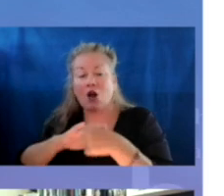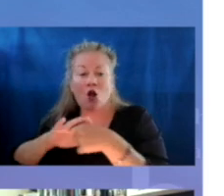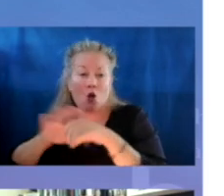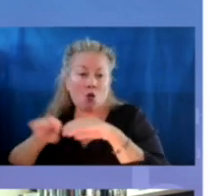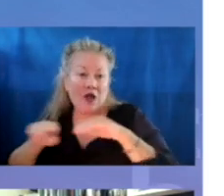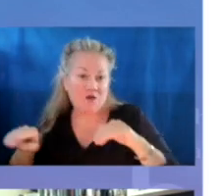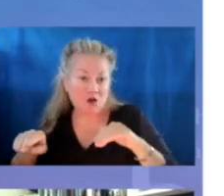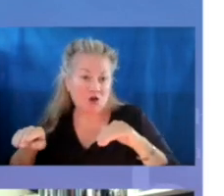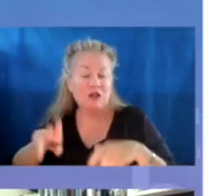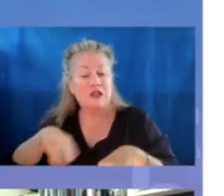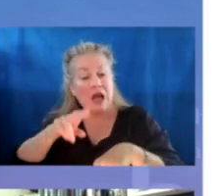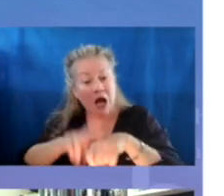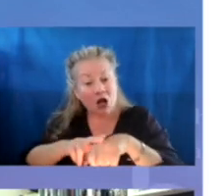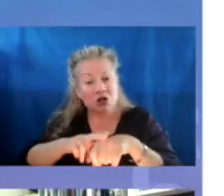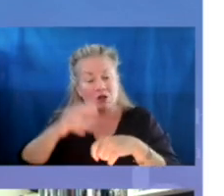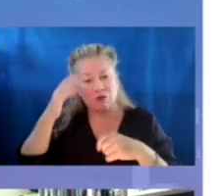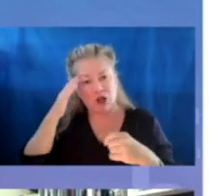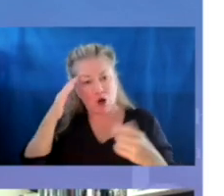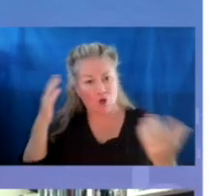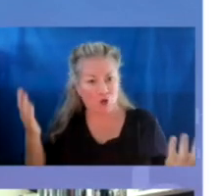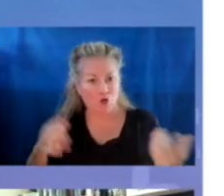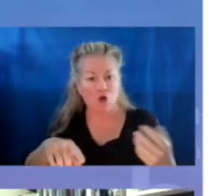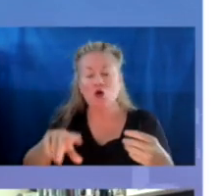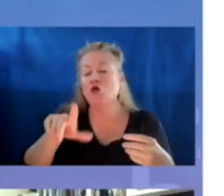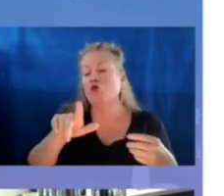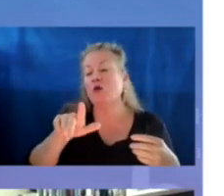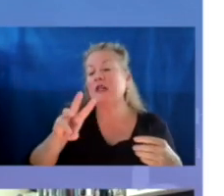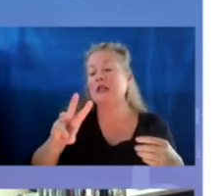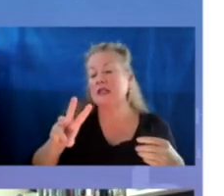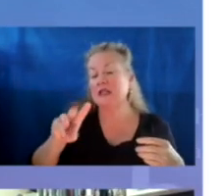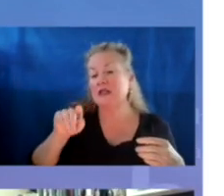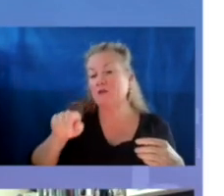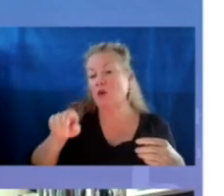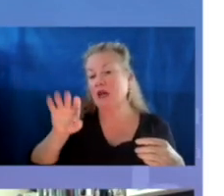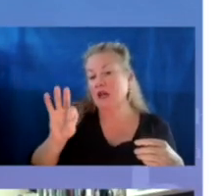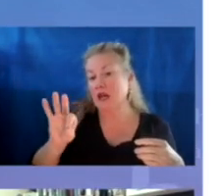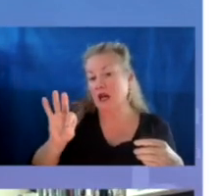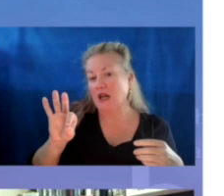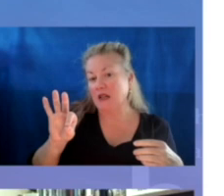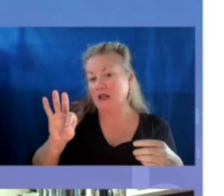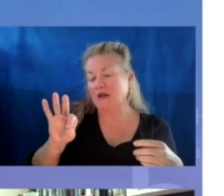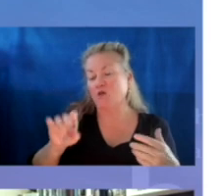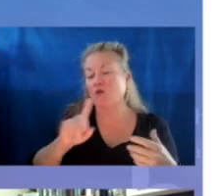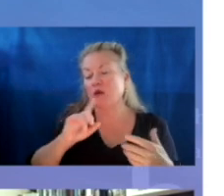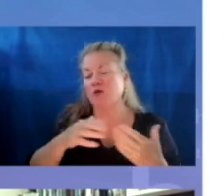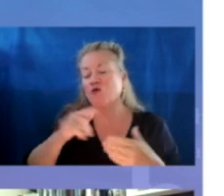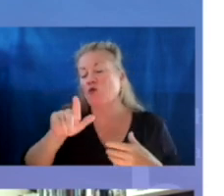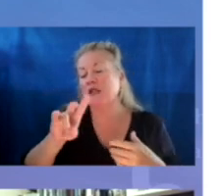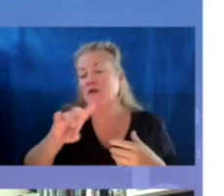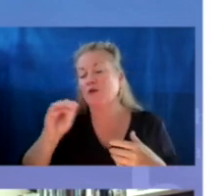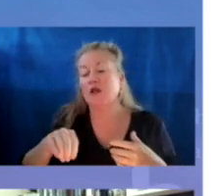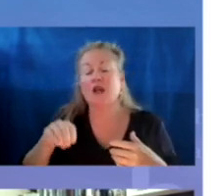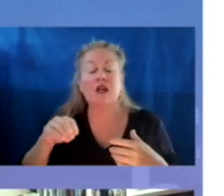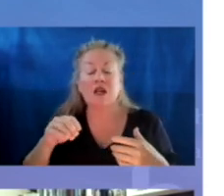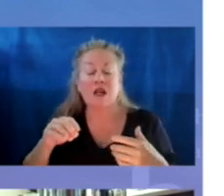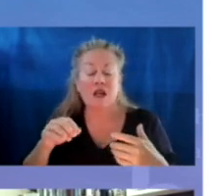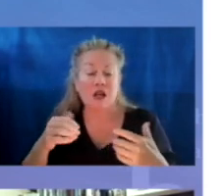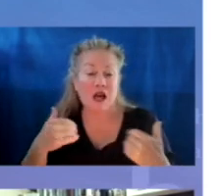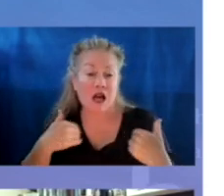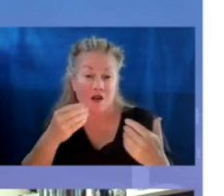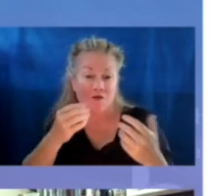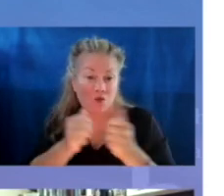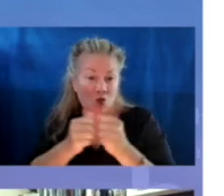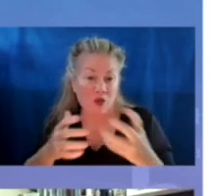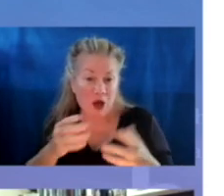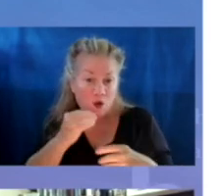level. Nationally, we know that only 26.9%, 27% of students who are experiencing homelessness